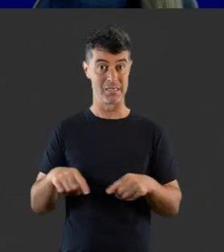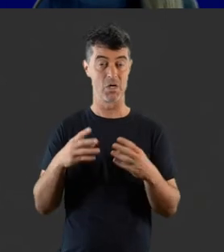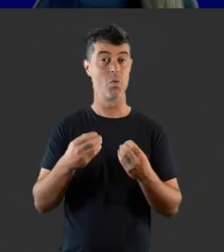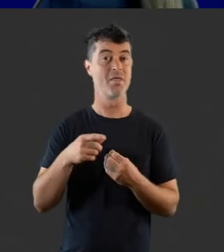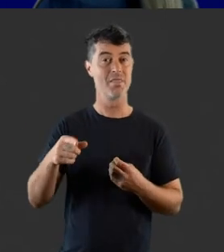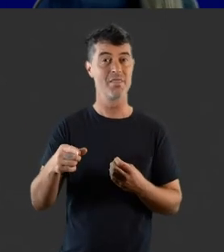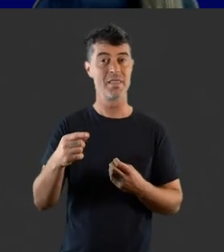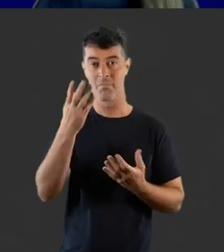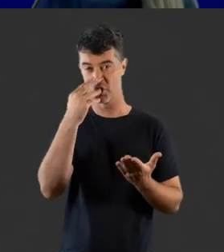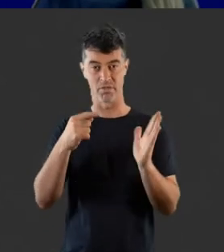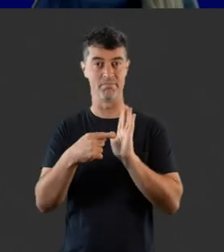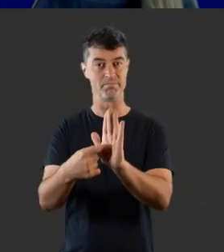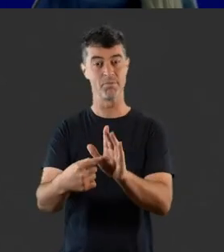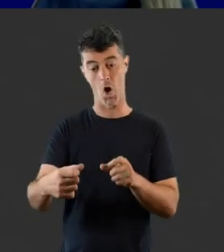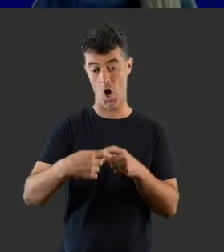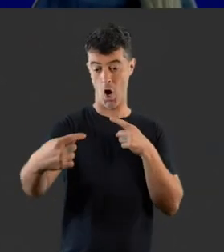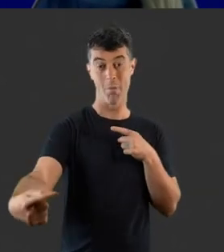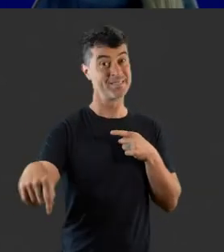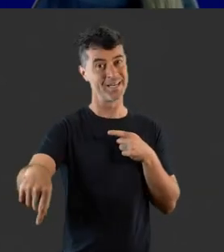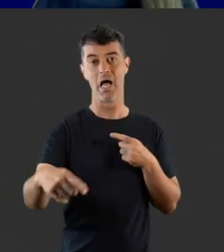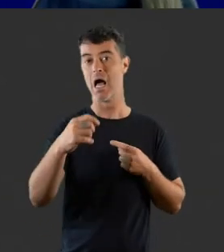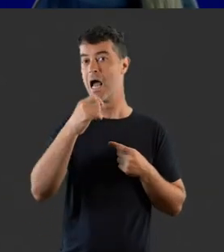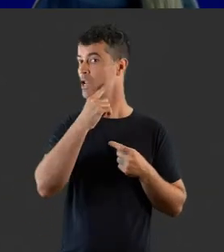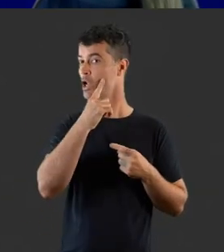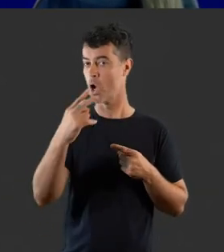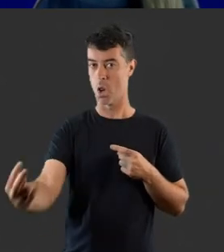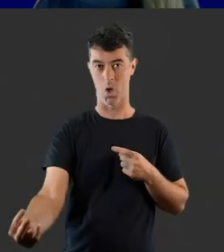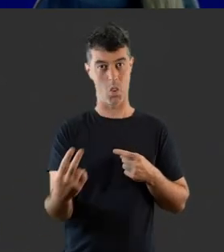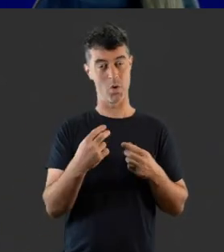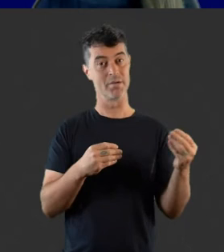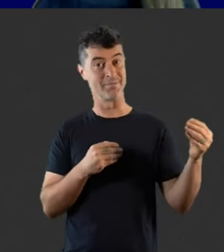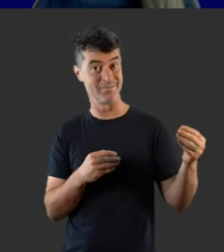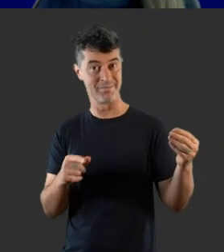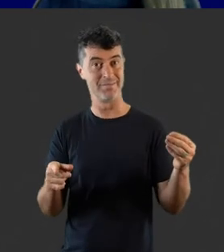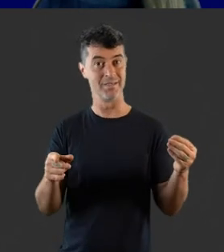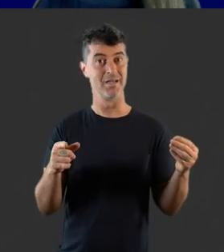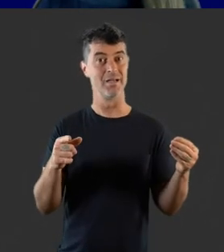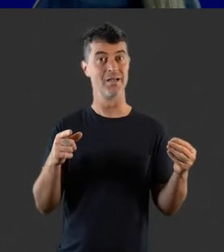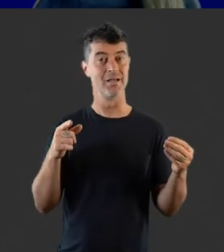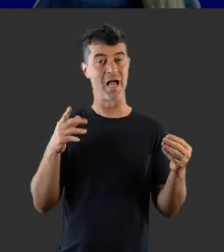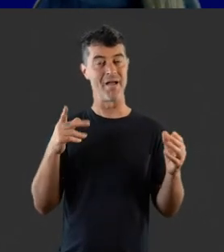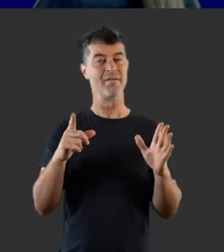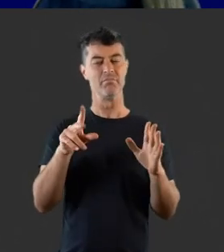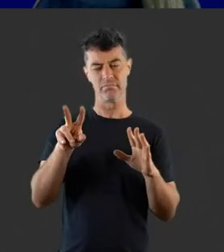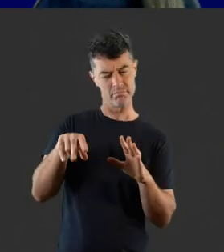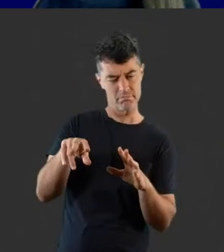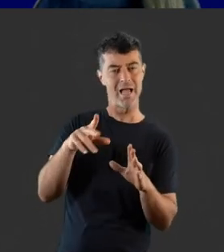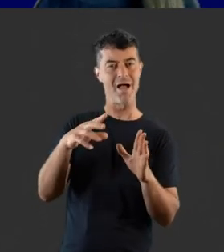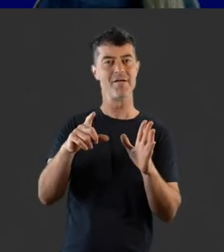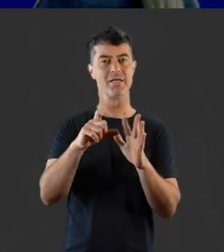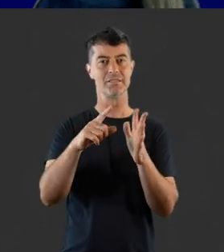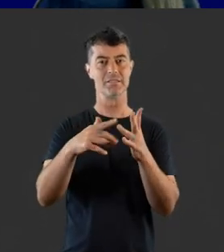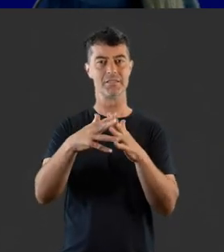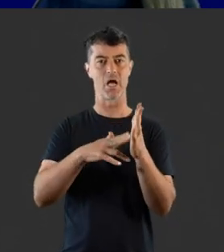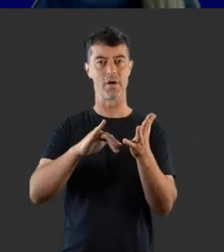a picture on it. She is sitting opposite a little girl who is looking up at her. The little girl has features of Down syndrome.